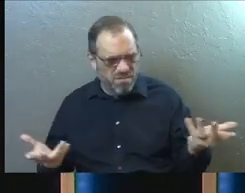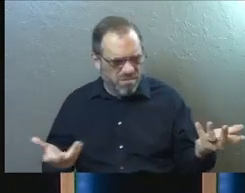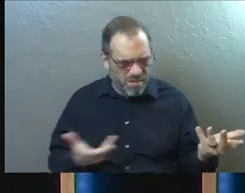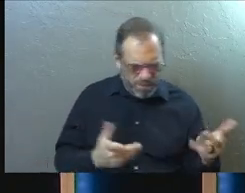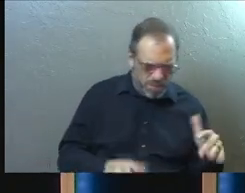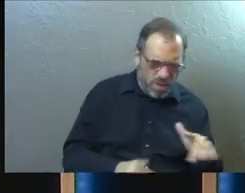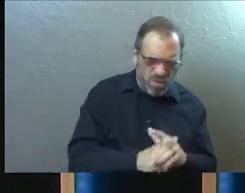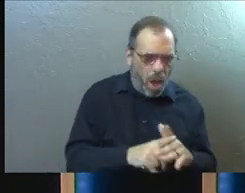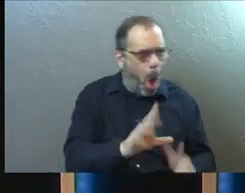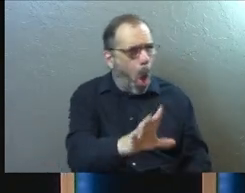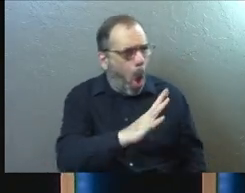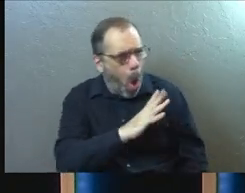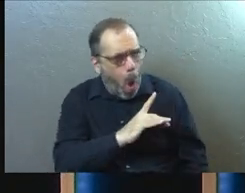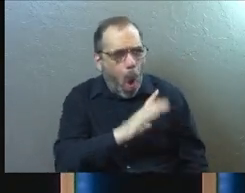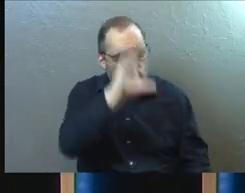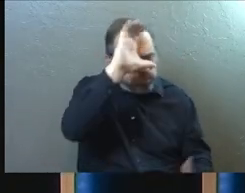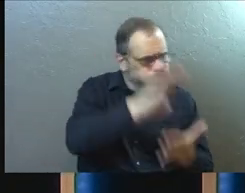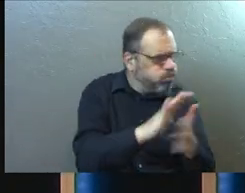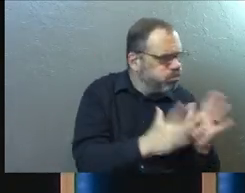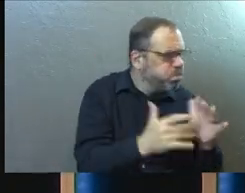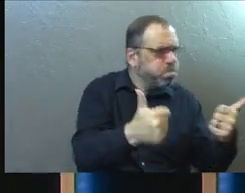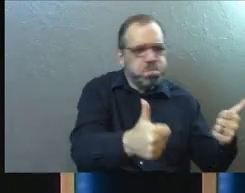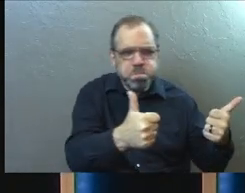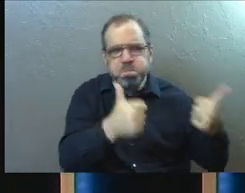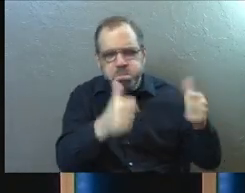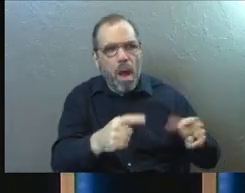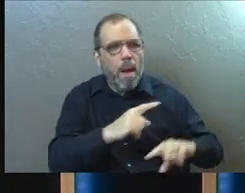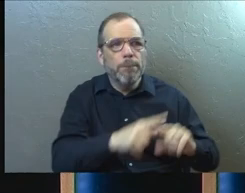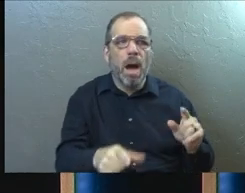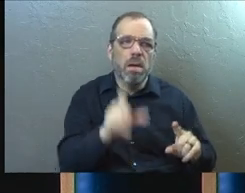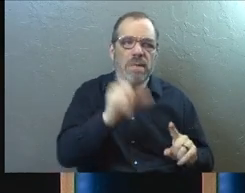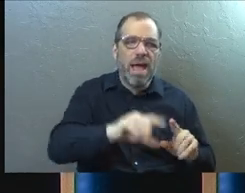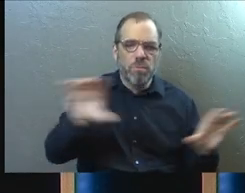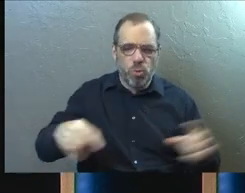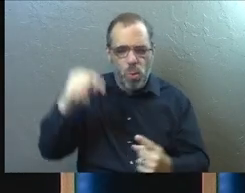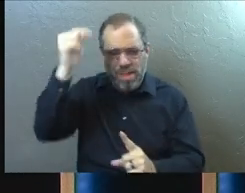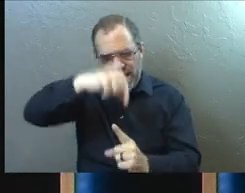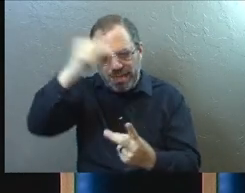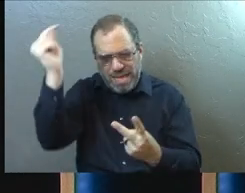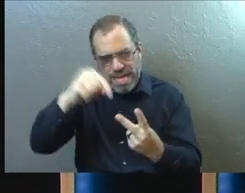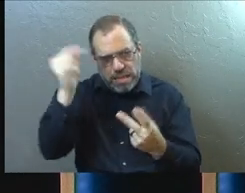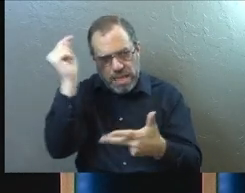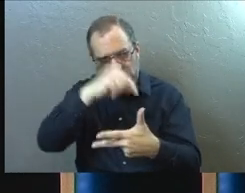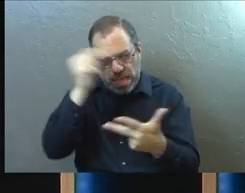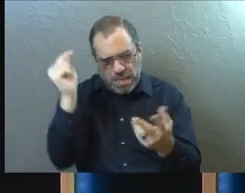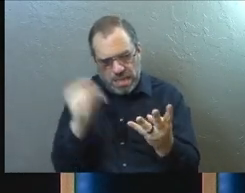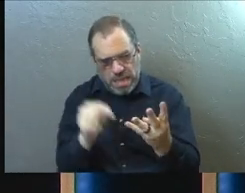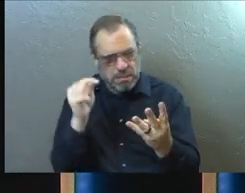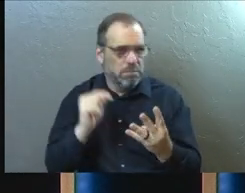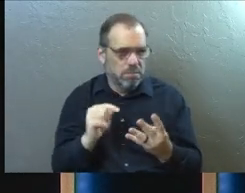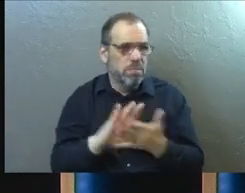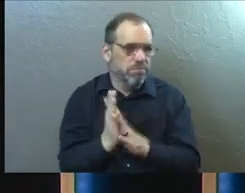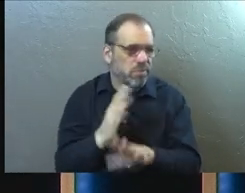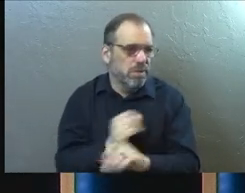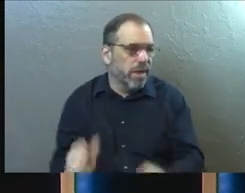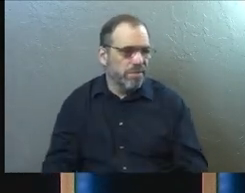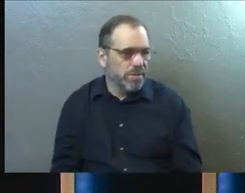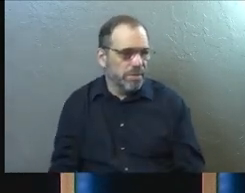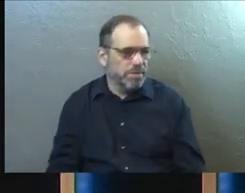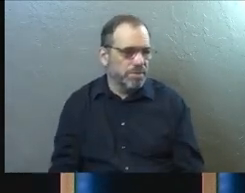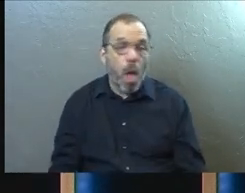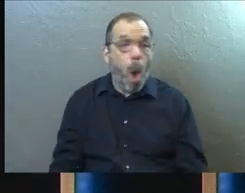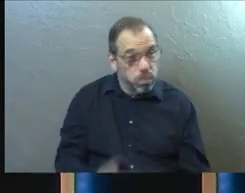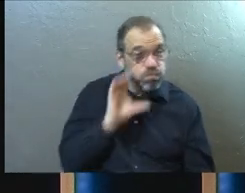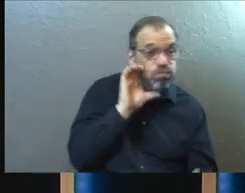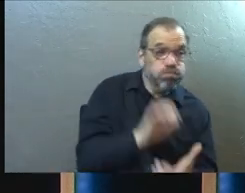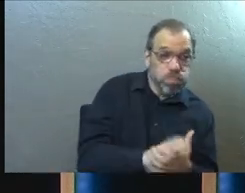these guys have shown up and said, it's great that you believe in Jesus. That's awesome. But you have to do this and this and this to actually be saved. So it's not